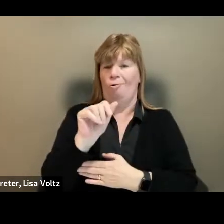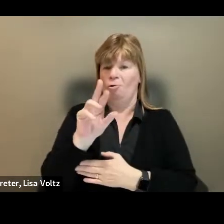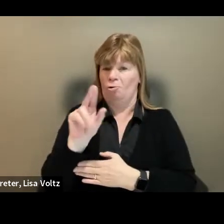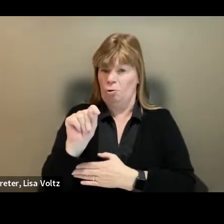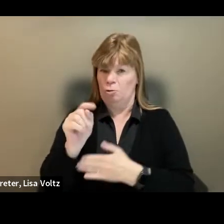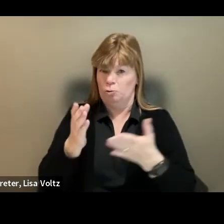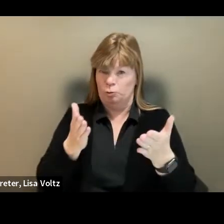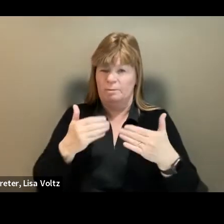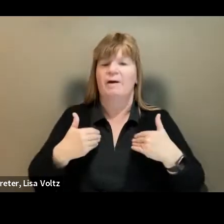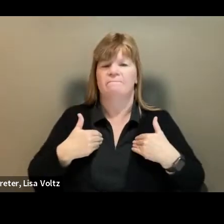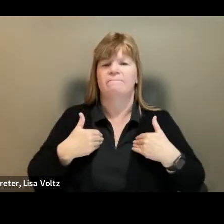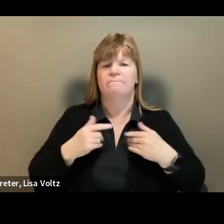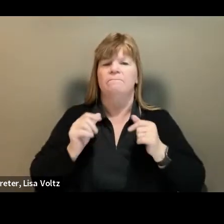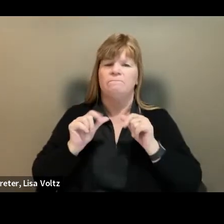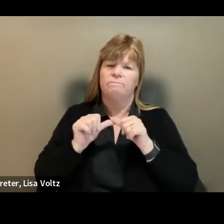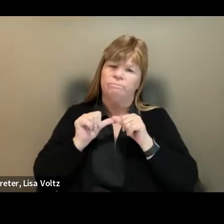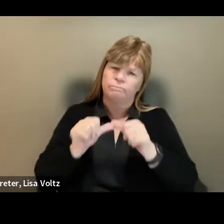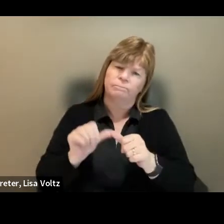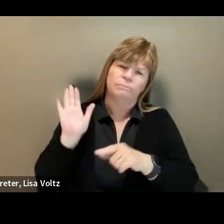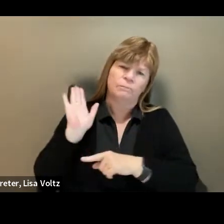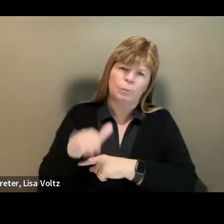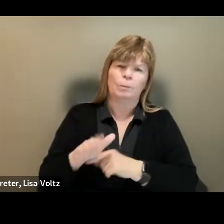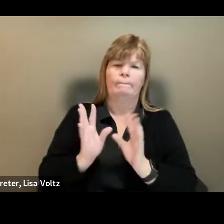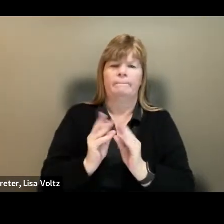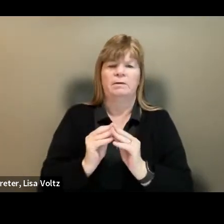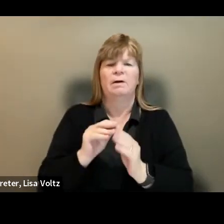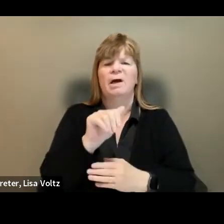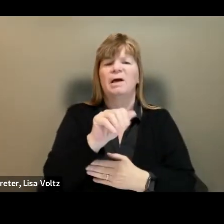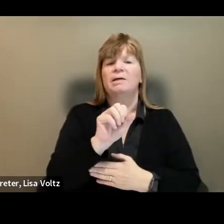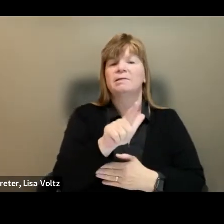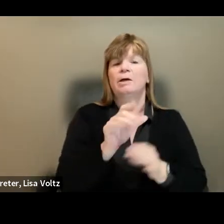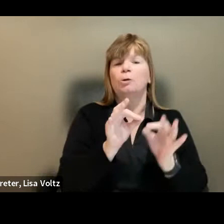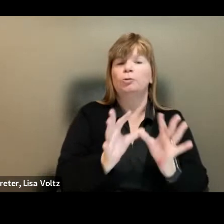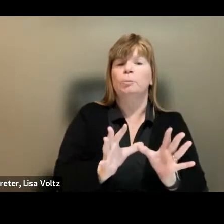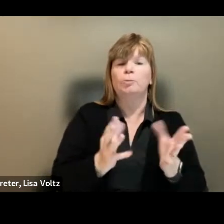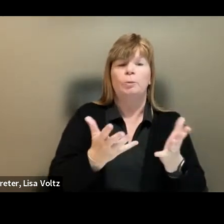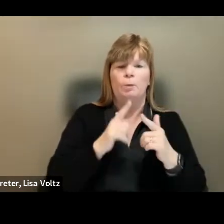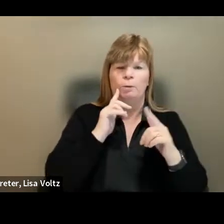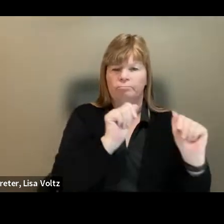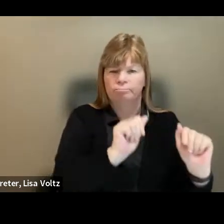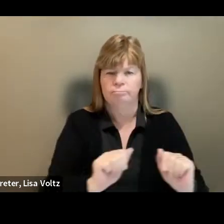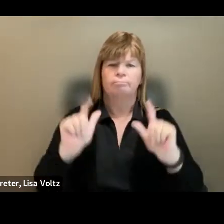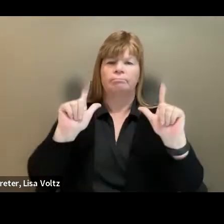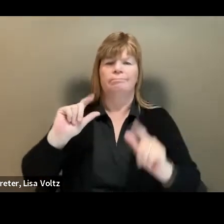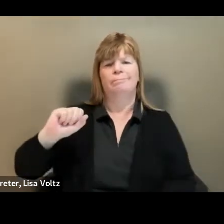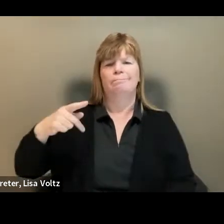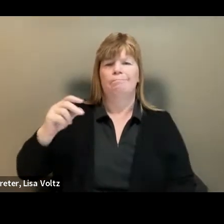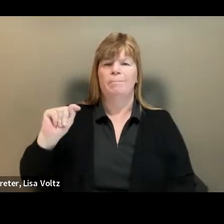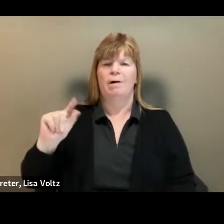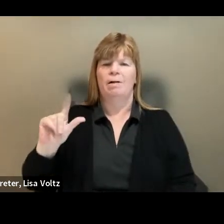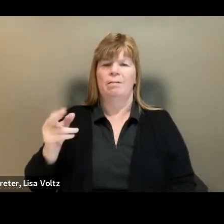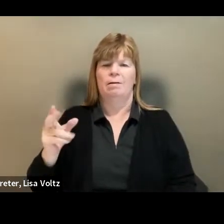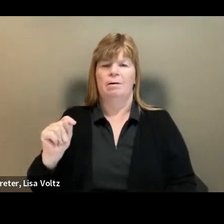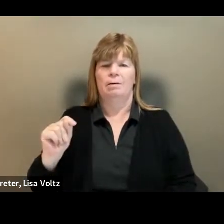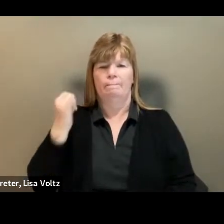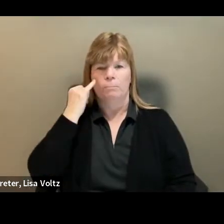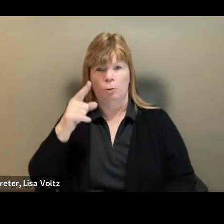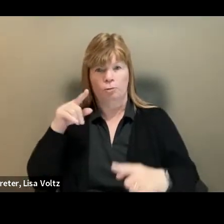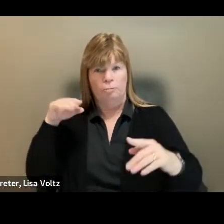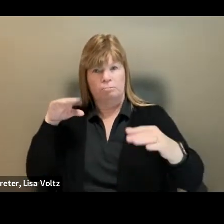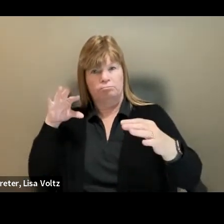be provided throughout the meeting. ASL interpreters will be spotlighted. If joining via Zoom,